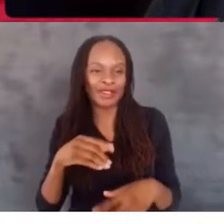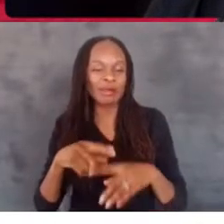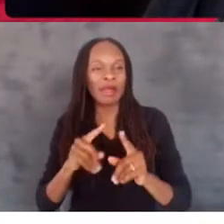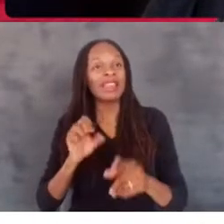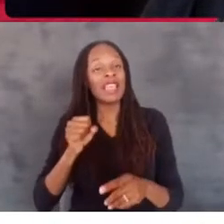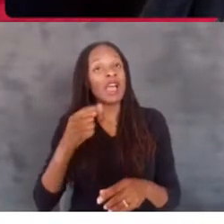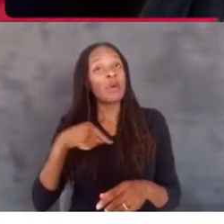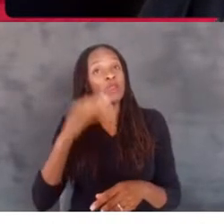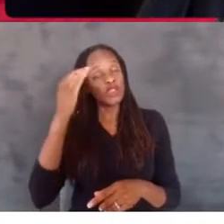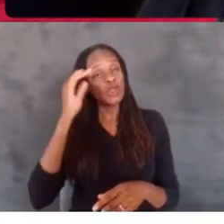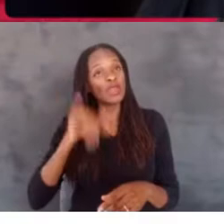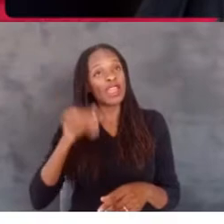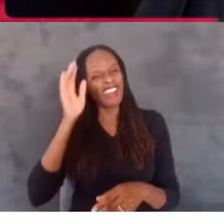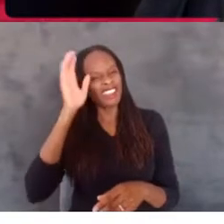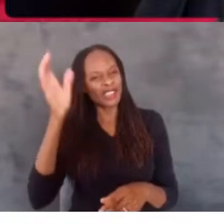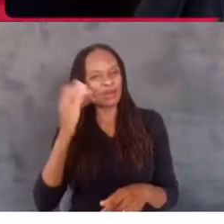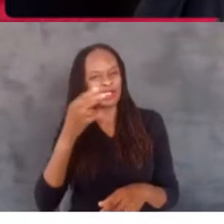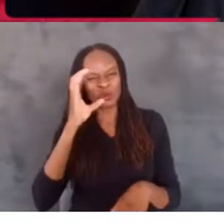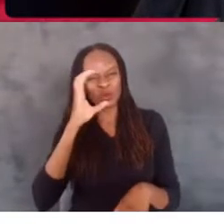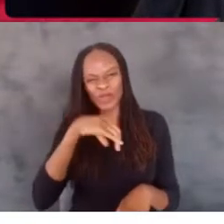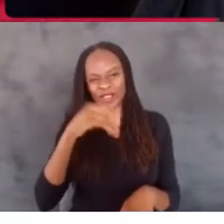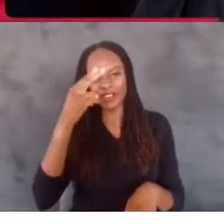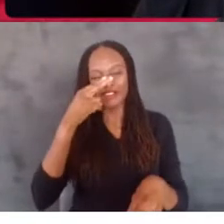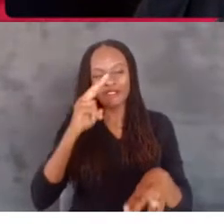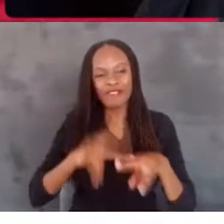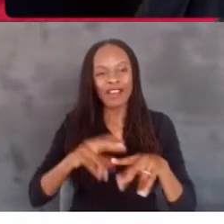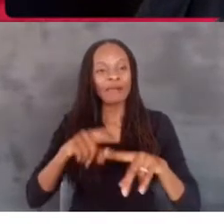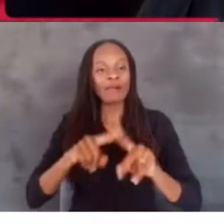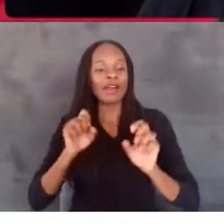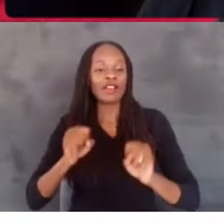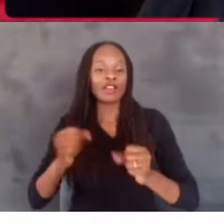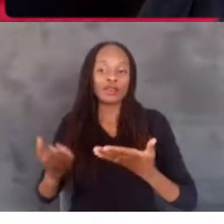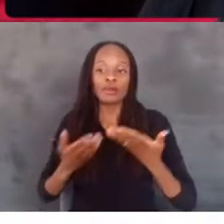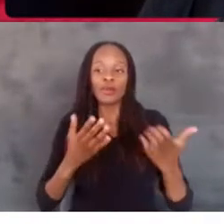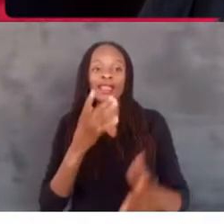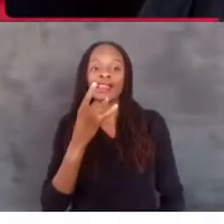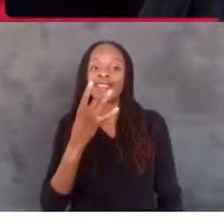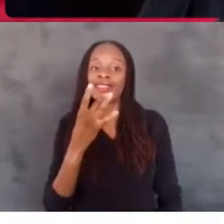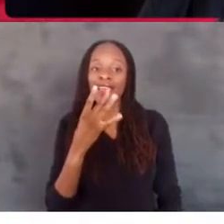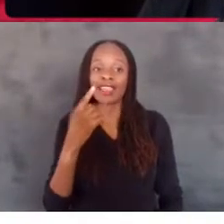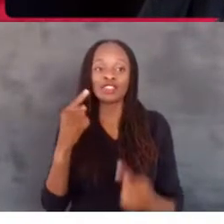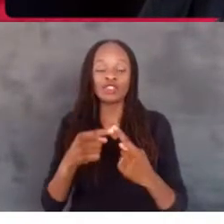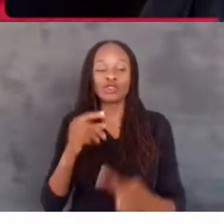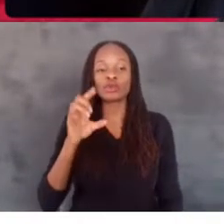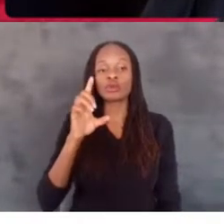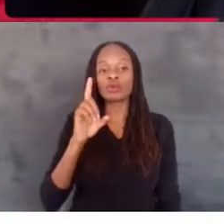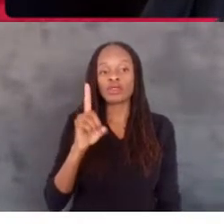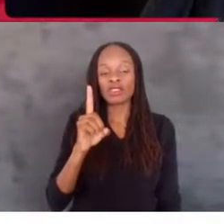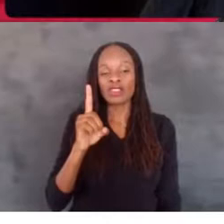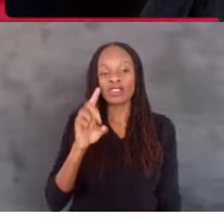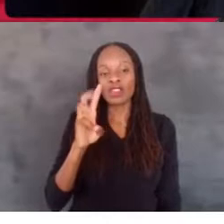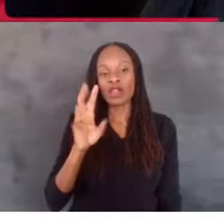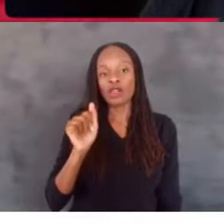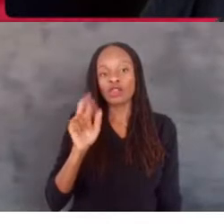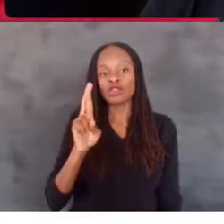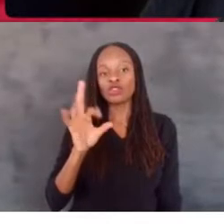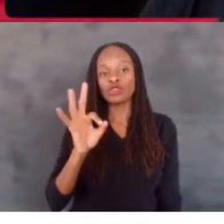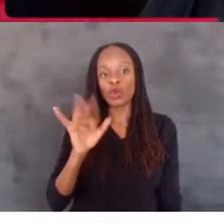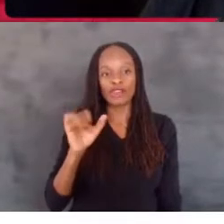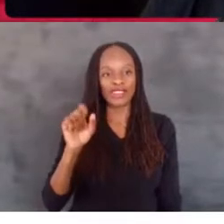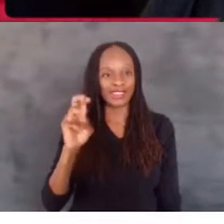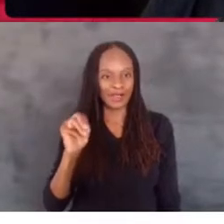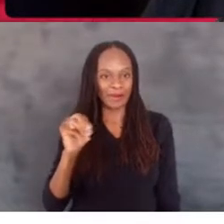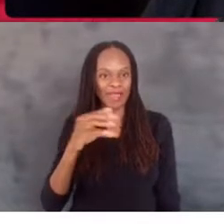and fun, but also, like, we could bring light to, like, dwarfism and, like, and kind of almost